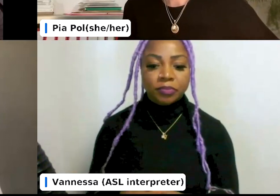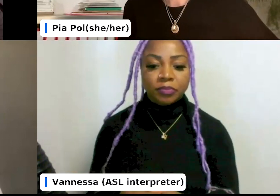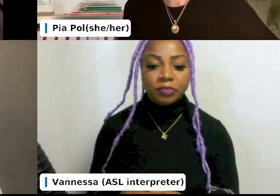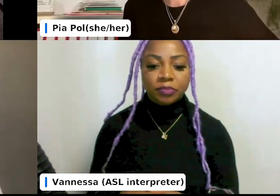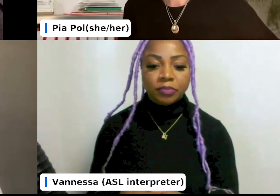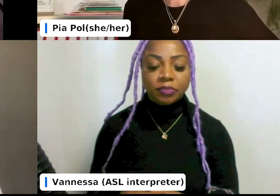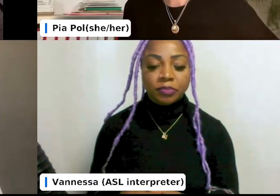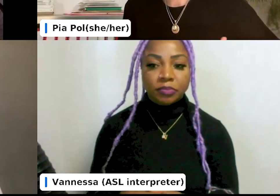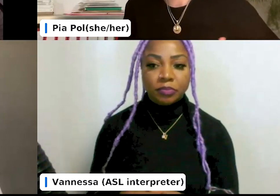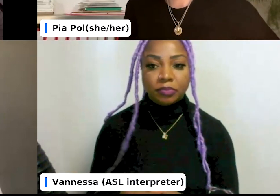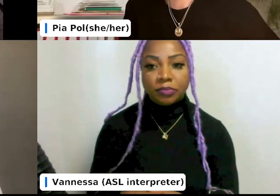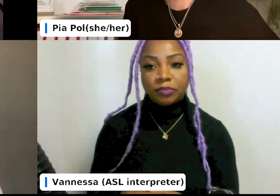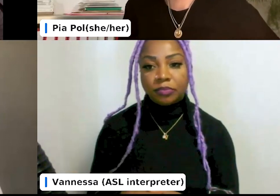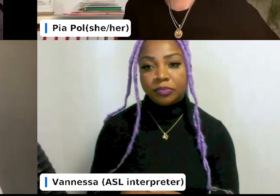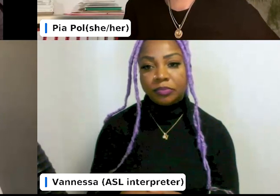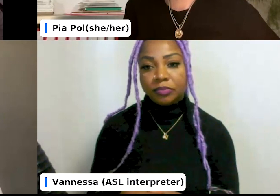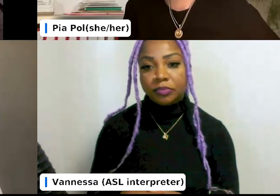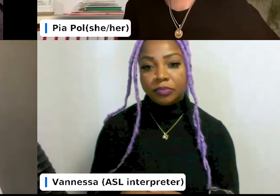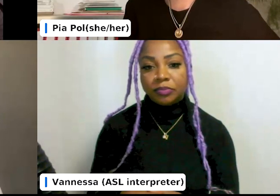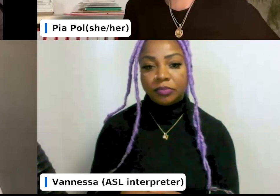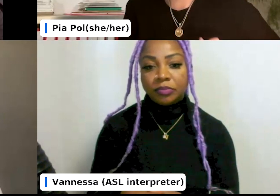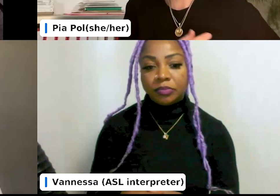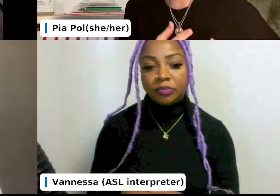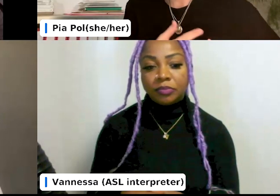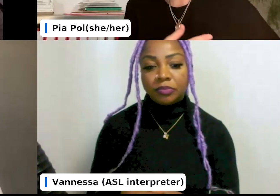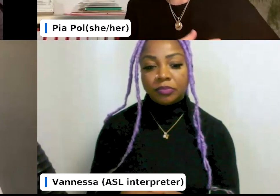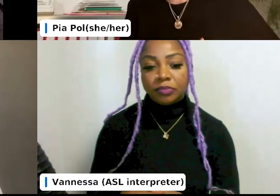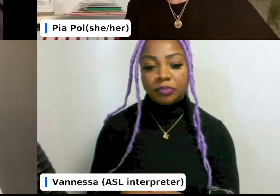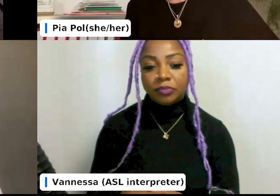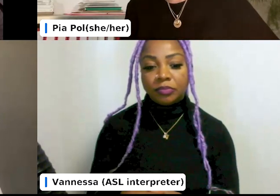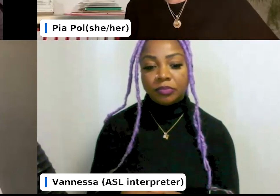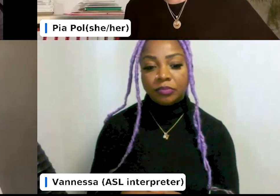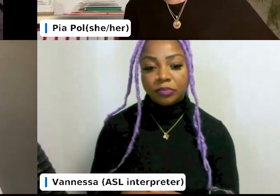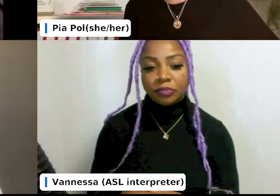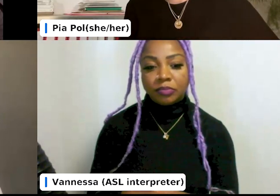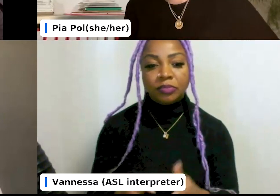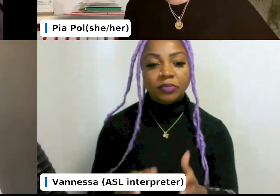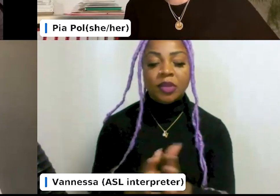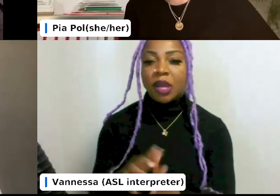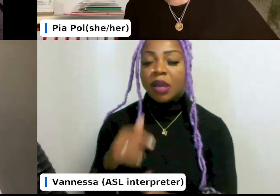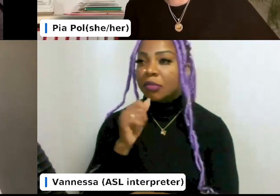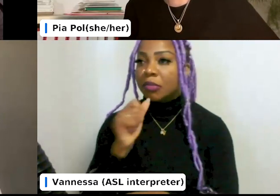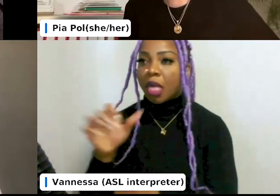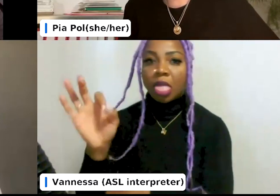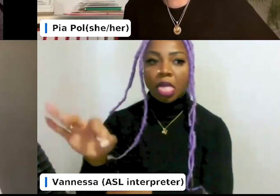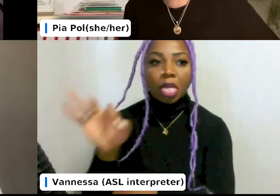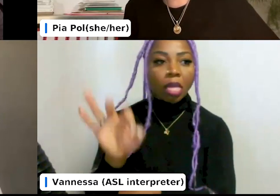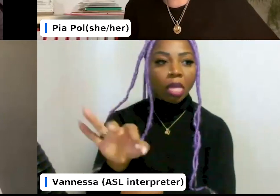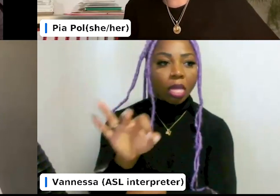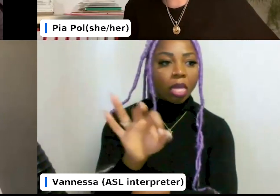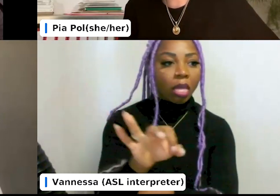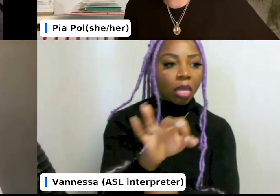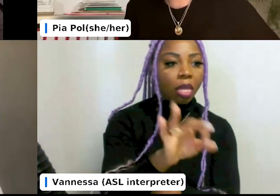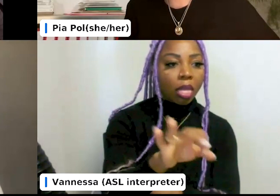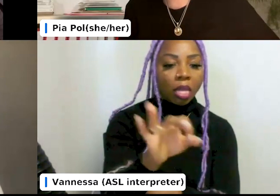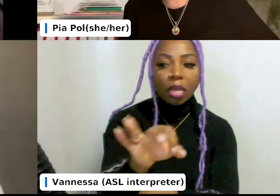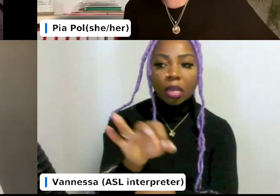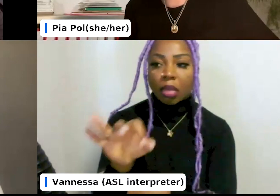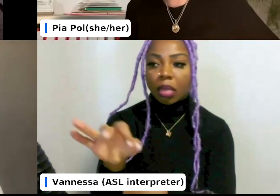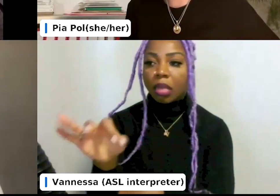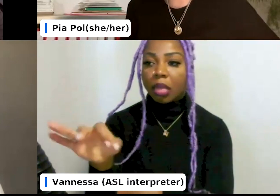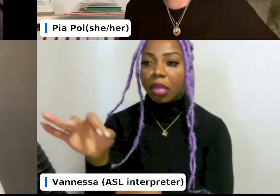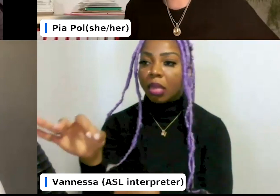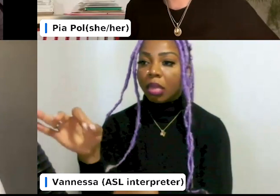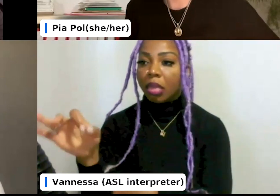um, is preaching to their own choir, if that's how you say that, that everybody is in the business of making books. So it's, it's